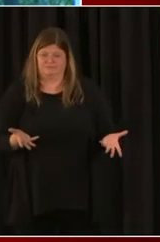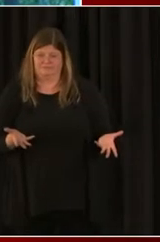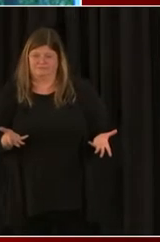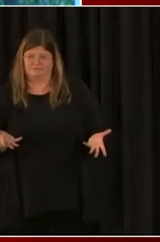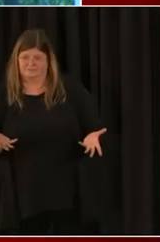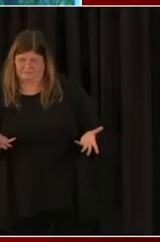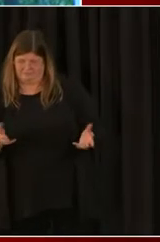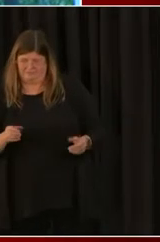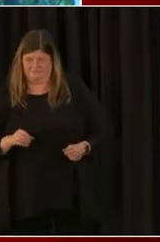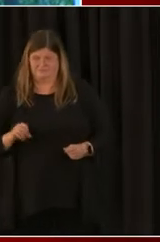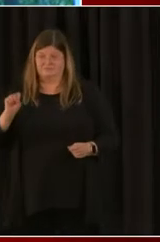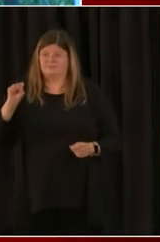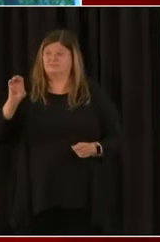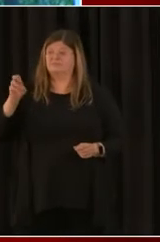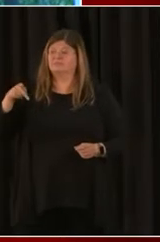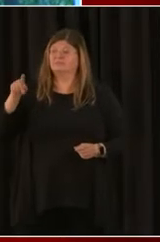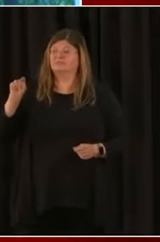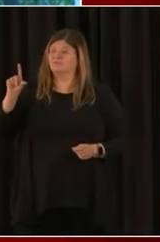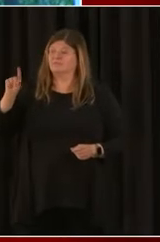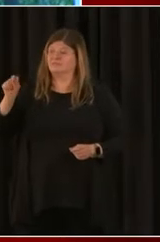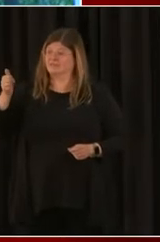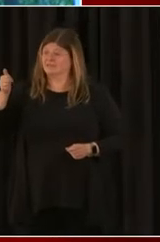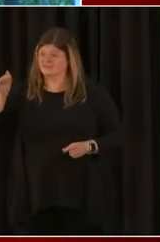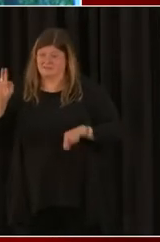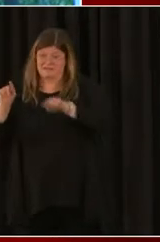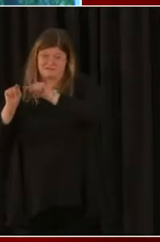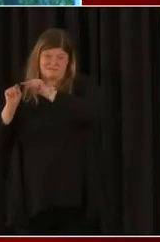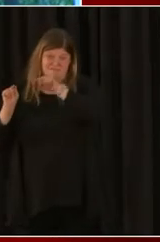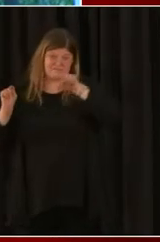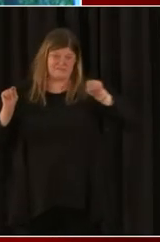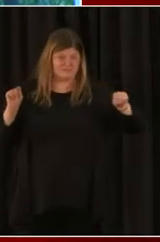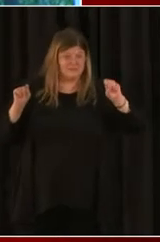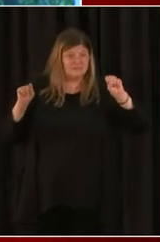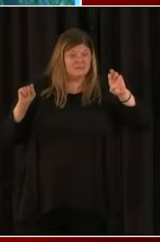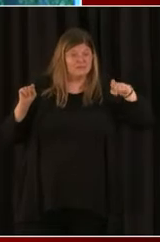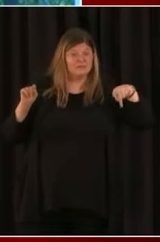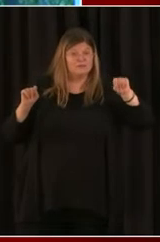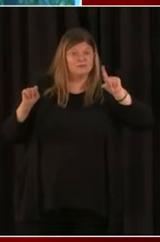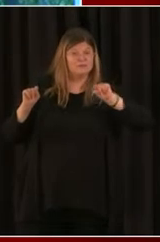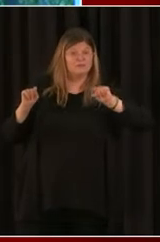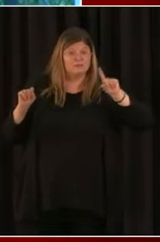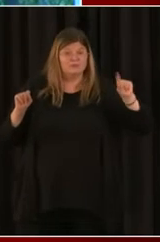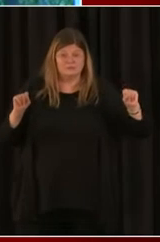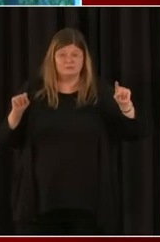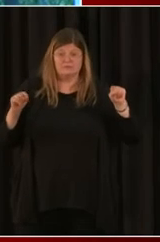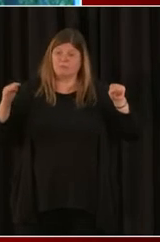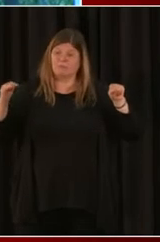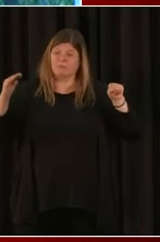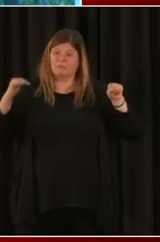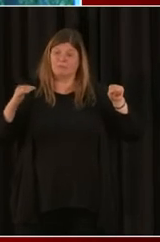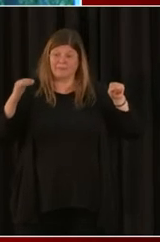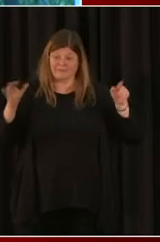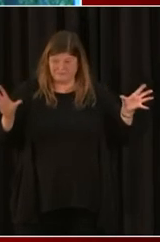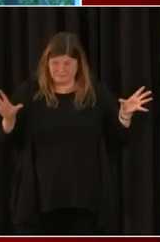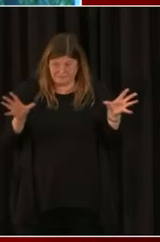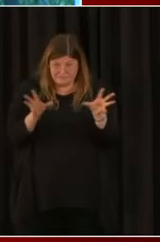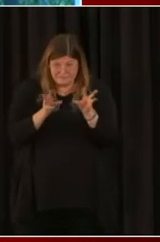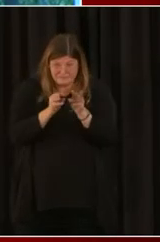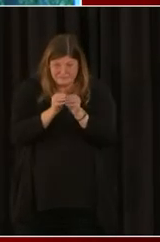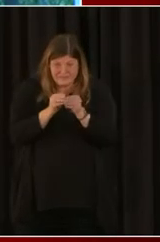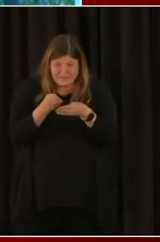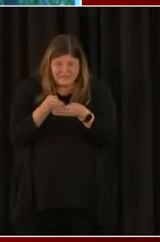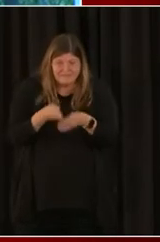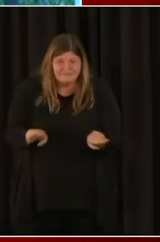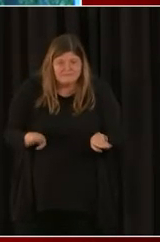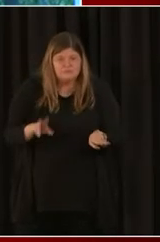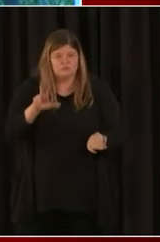and September 30th of 2020, that they saw like a 30% dip in their revenue. So, I'm not